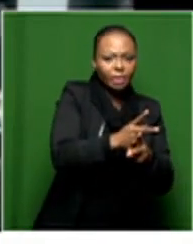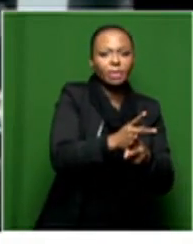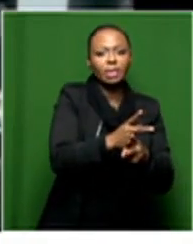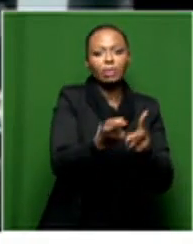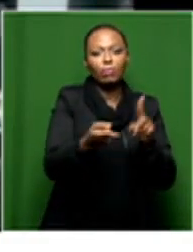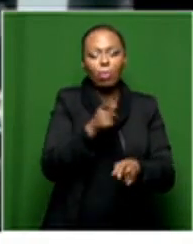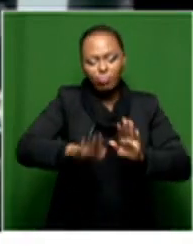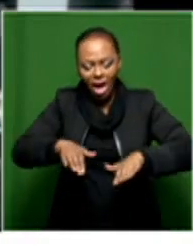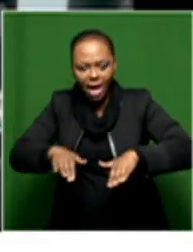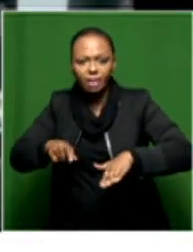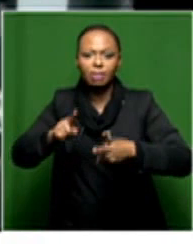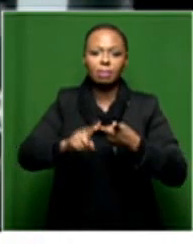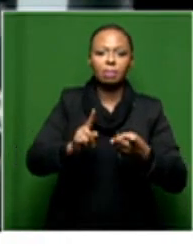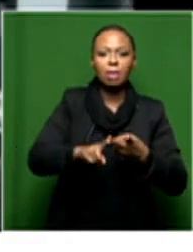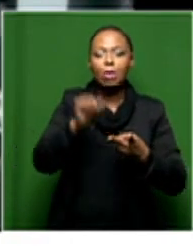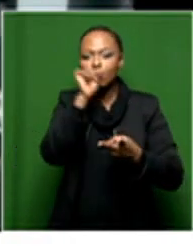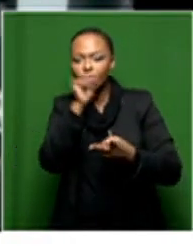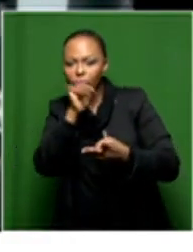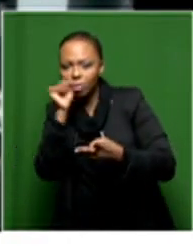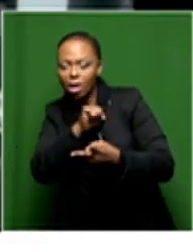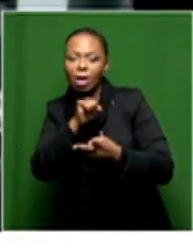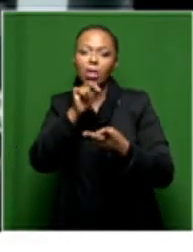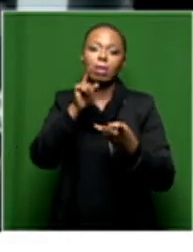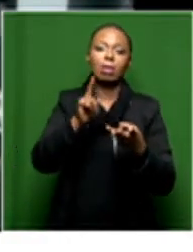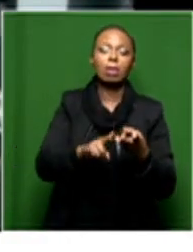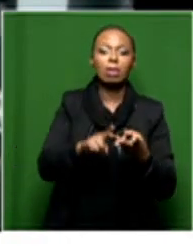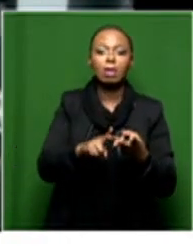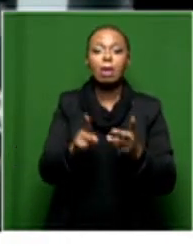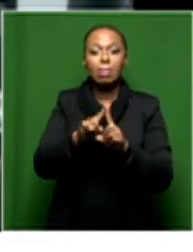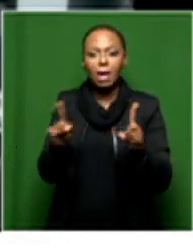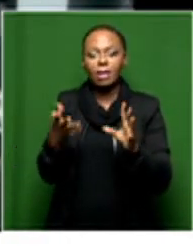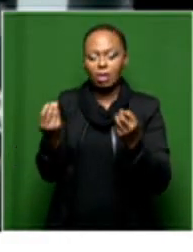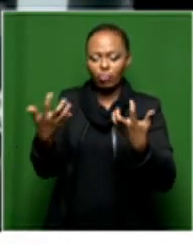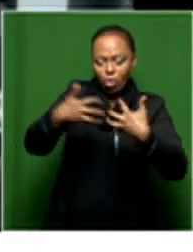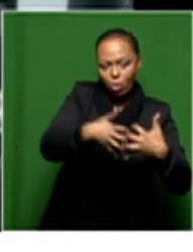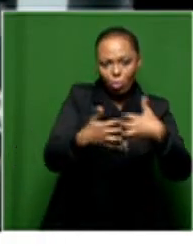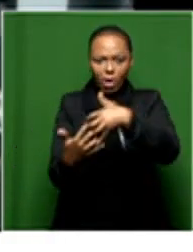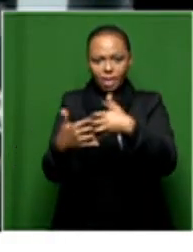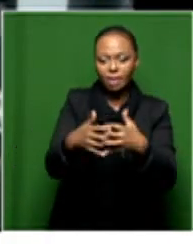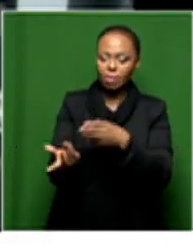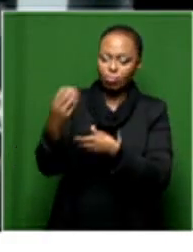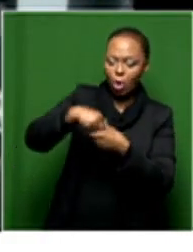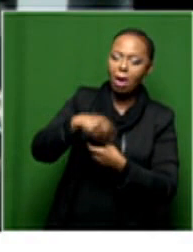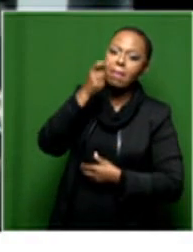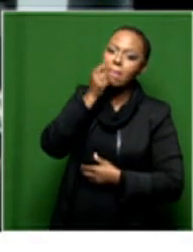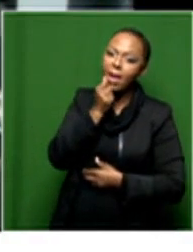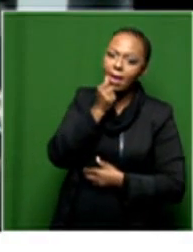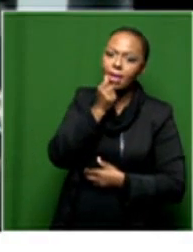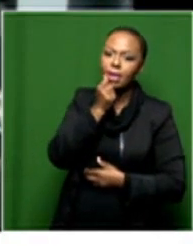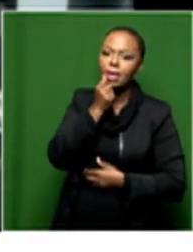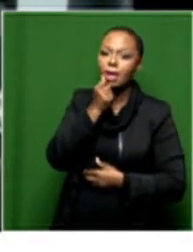the band itself, from the musicians itself, but we have incorporated men because we also want to hear